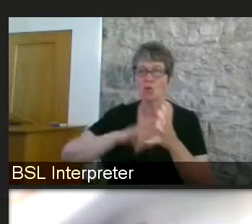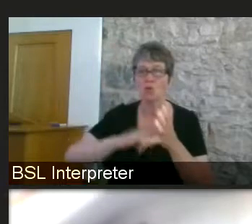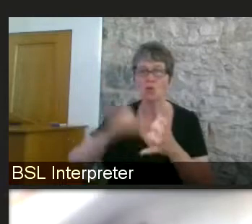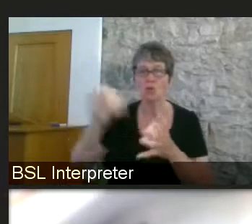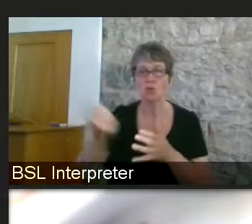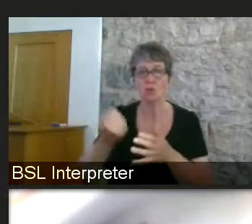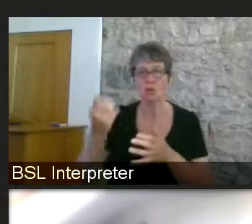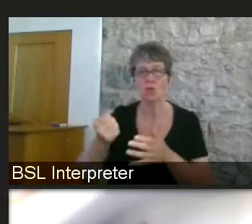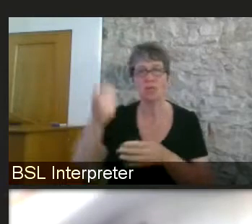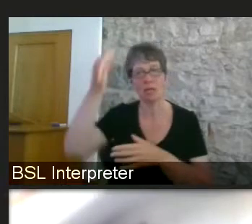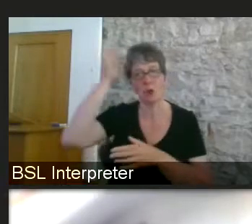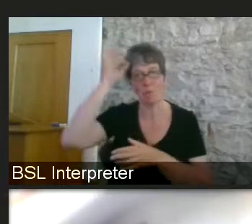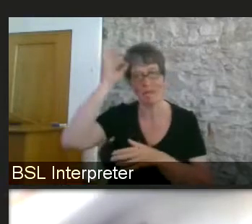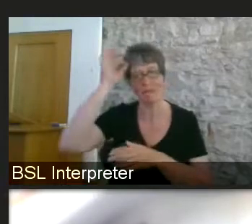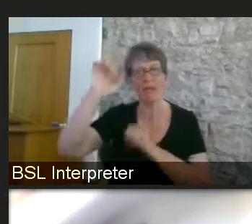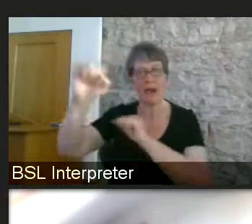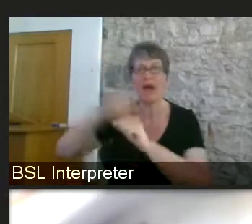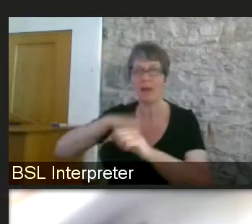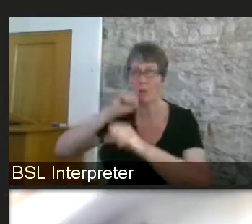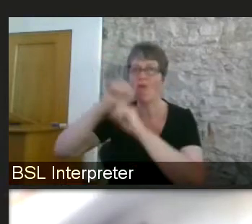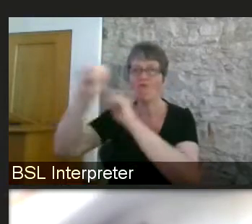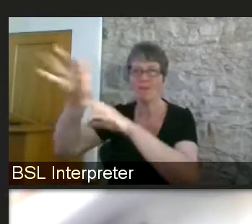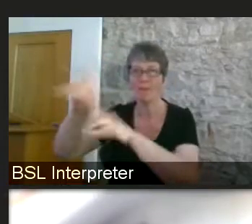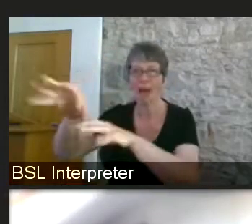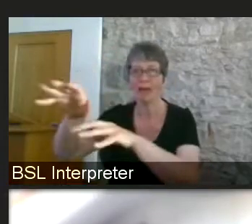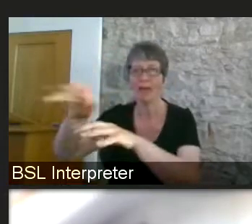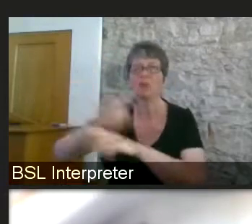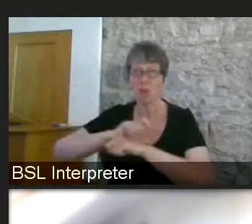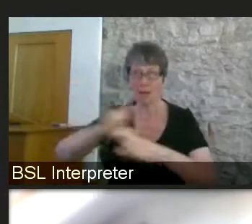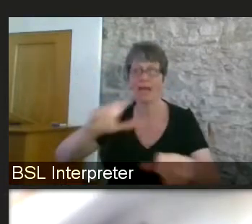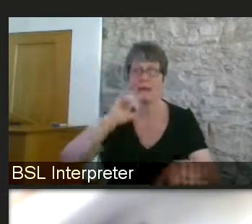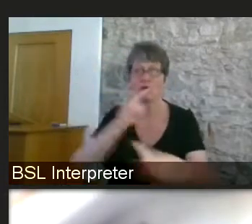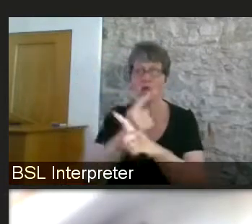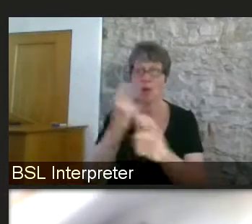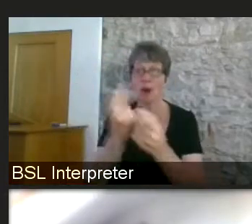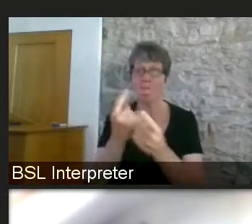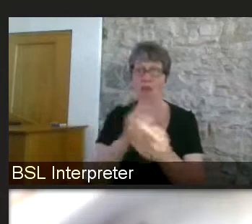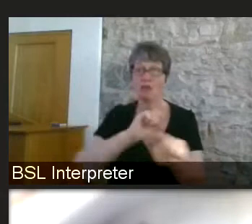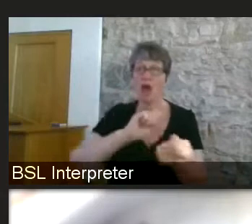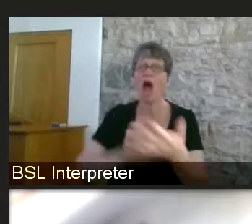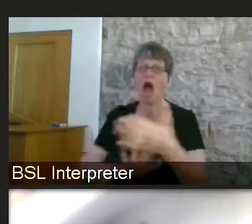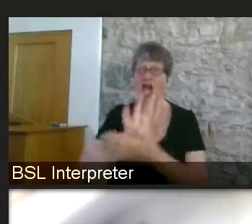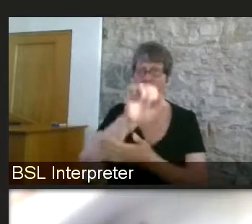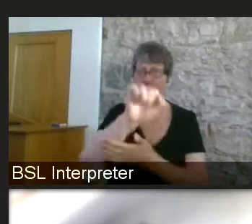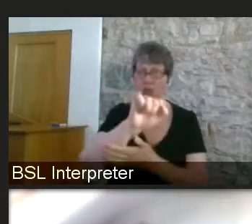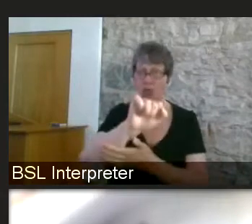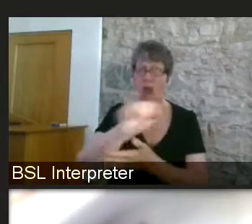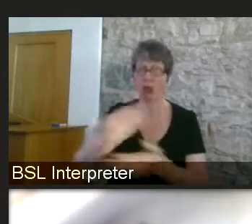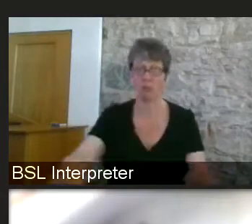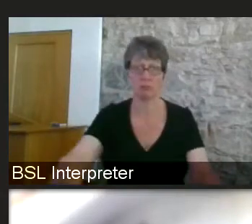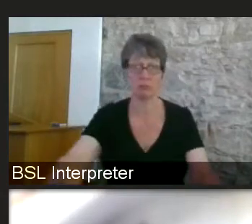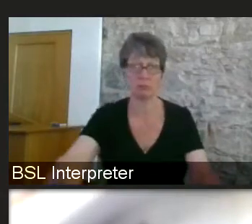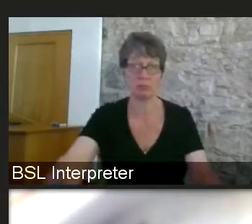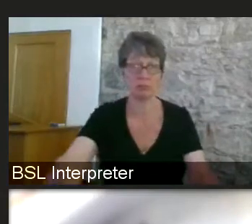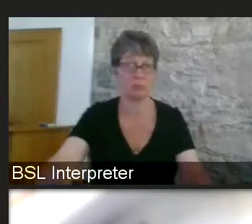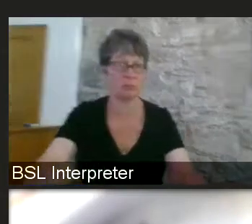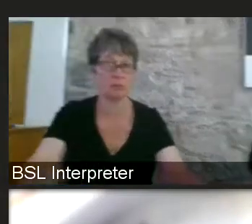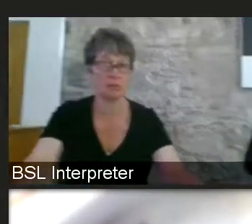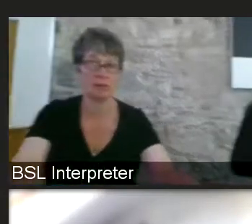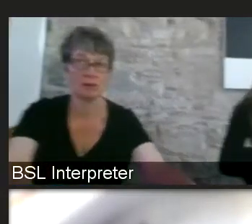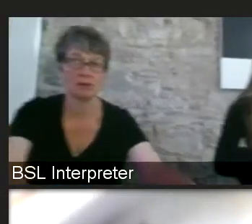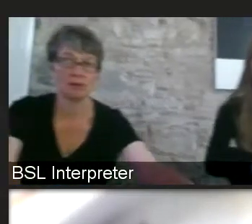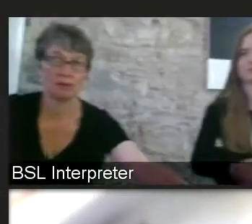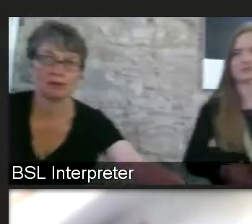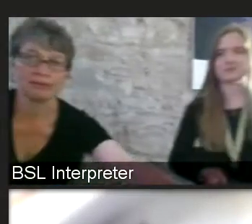leading we got from bella just on obviously the culture a shift what have have you picked up what's your experience uh